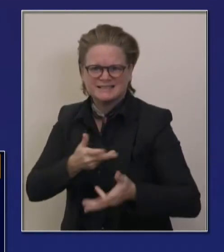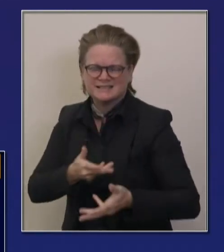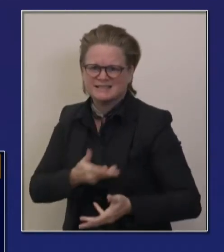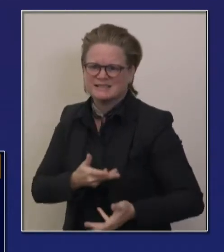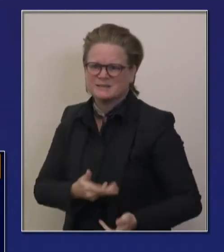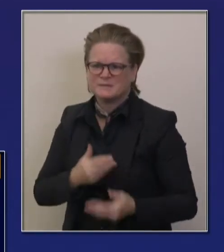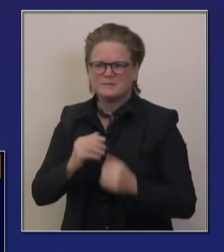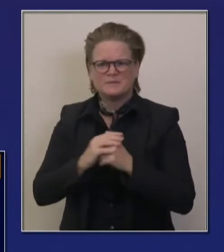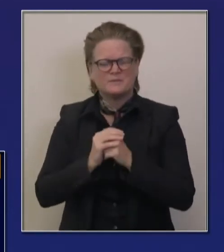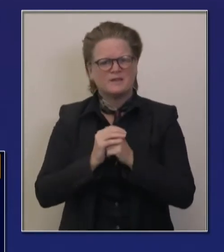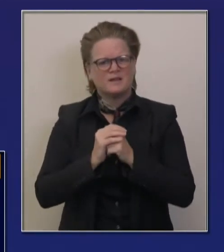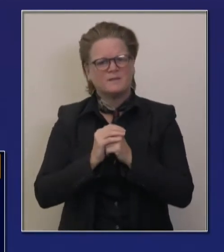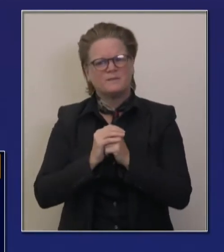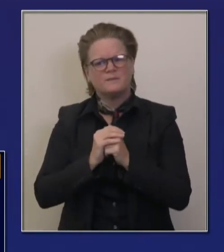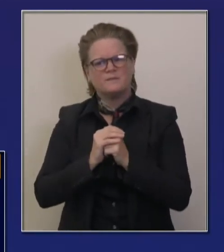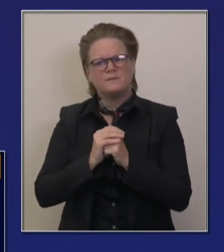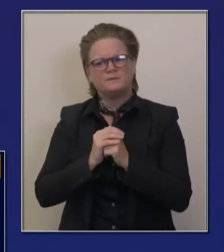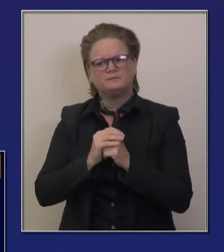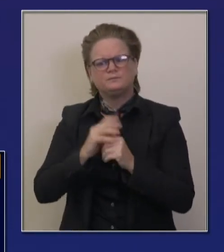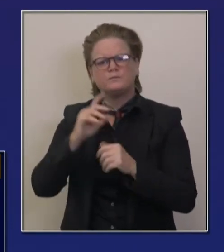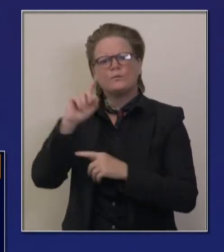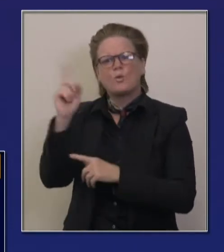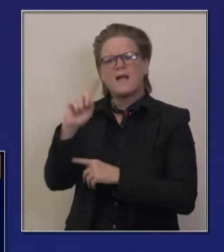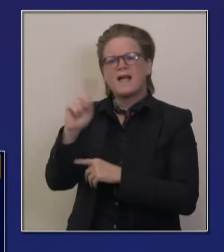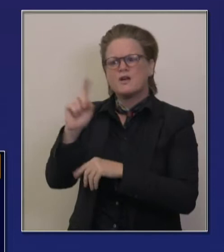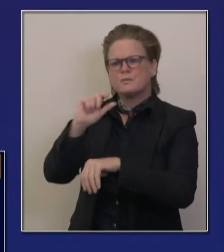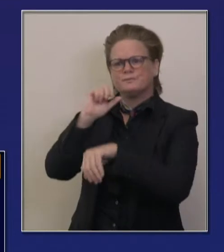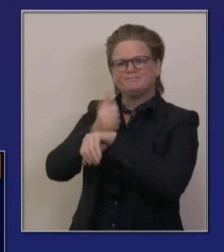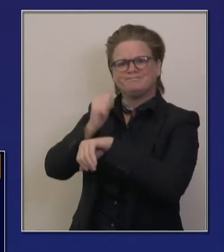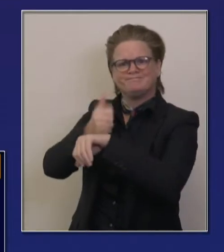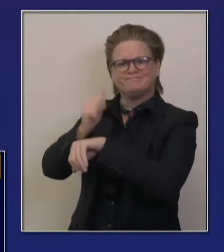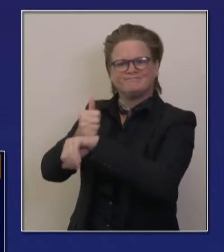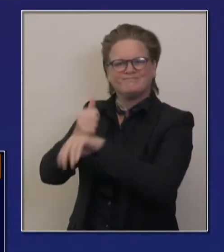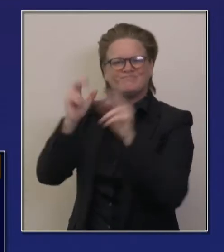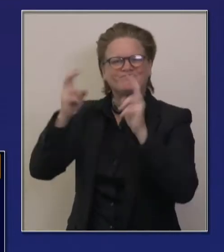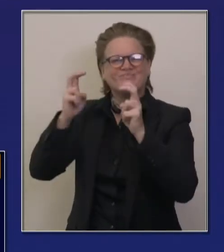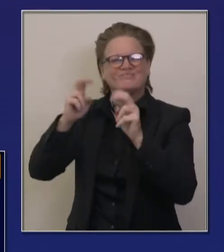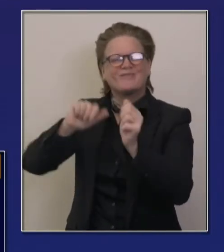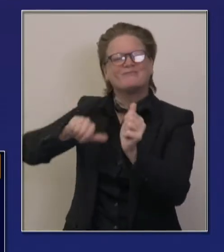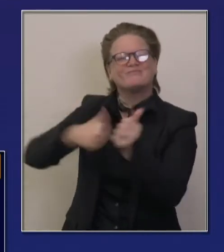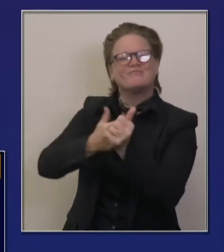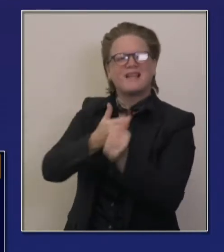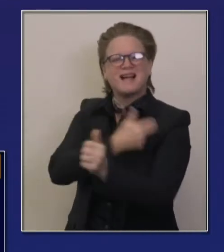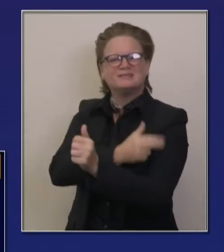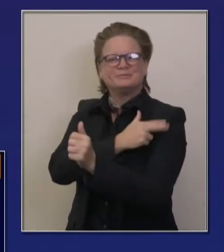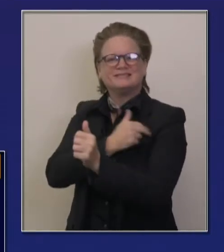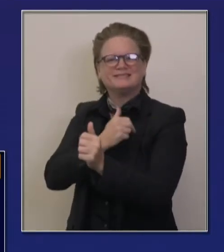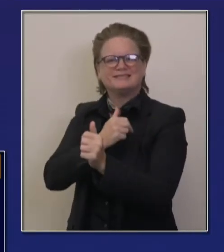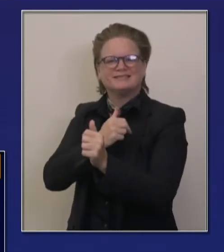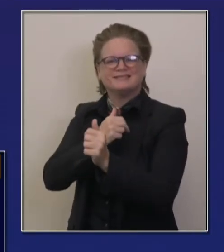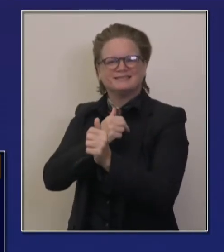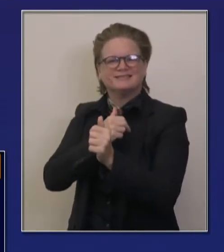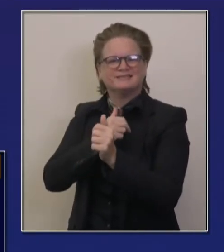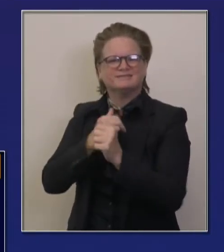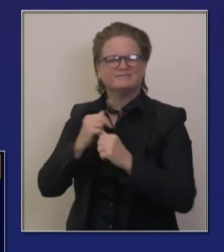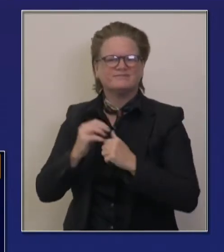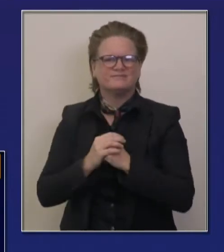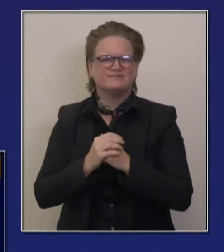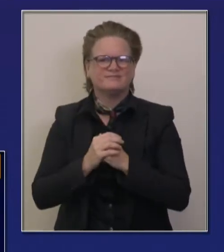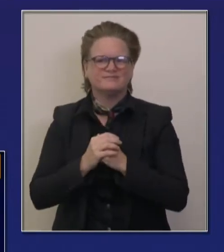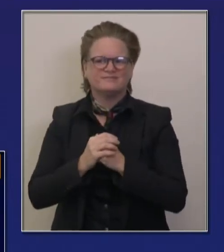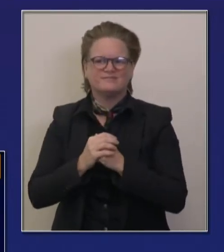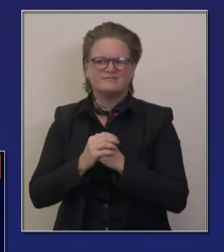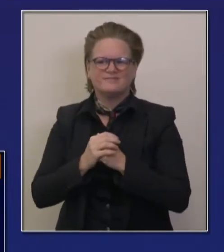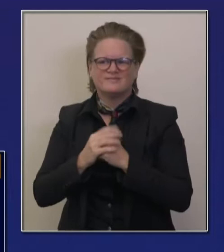additional growth. Again, it's about ICUs and that's been our primary focus. And that's why we highlighted ICUs